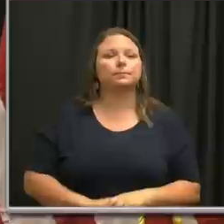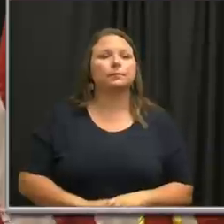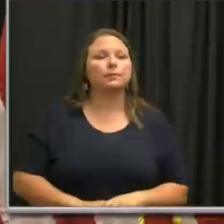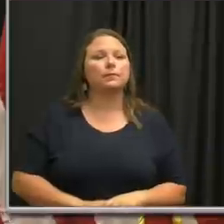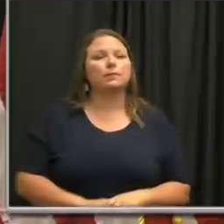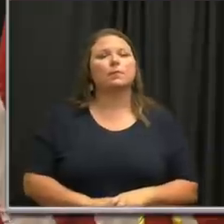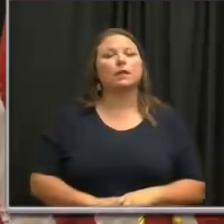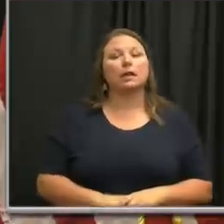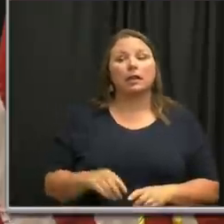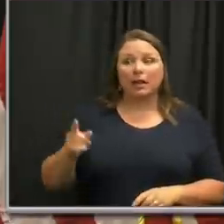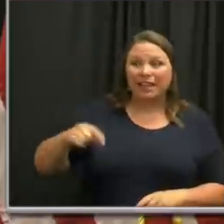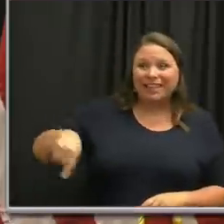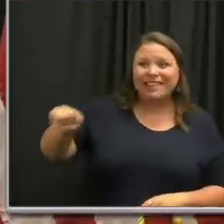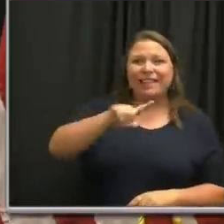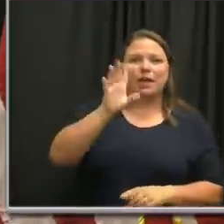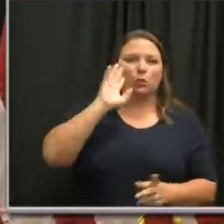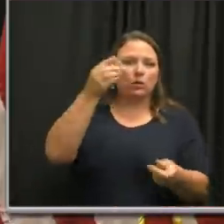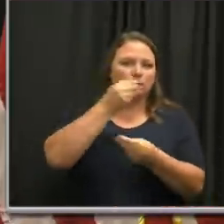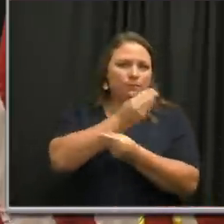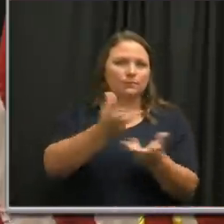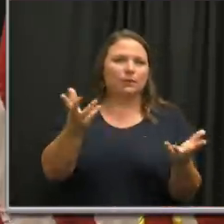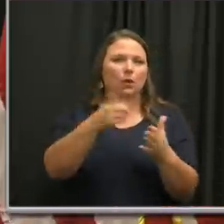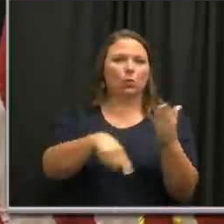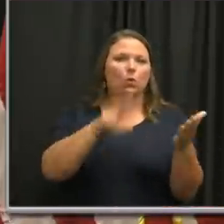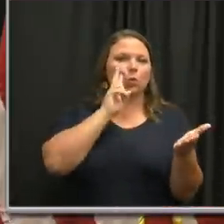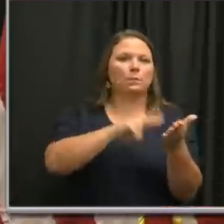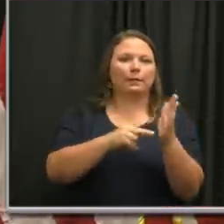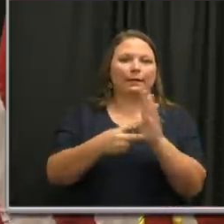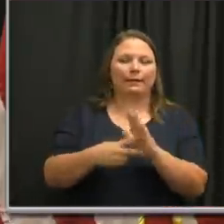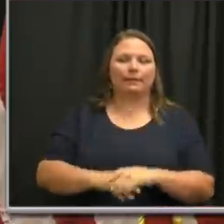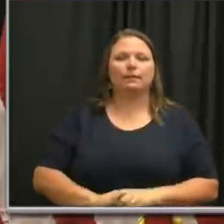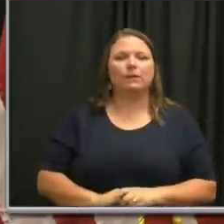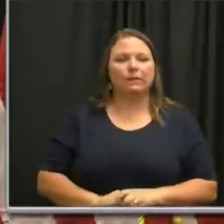to address what this is going to mean. Um,